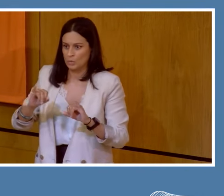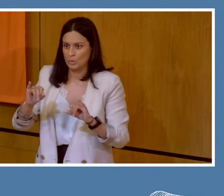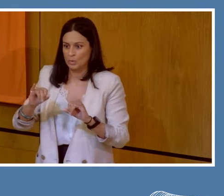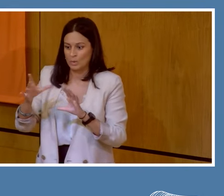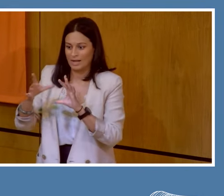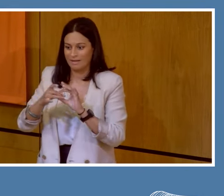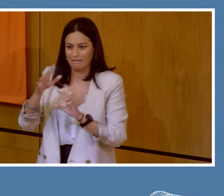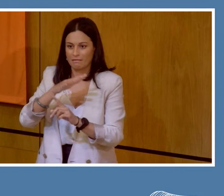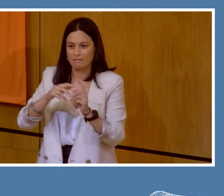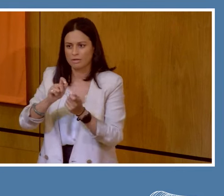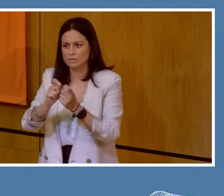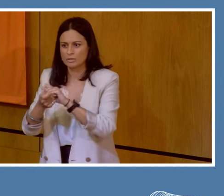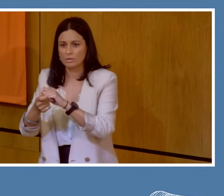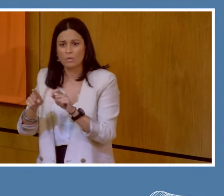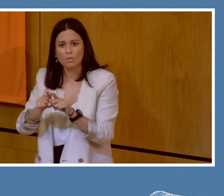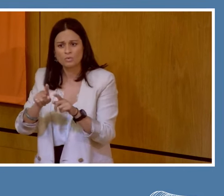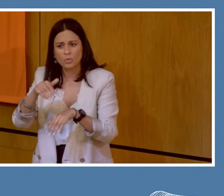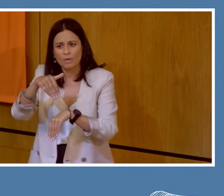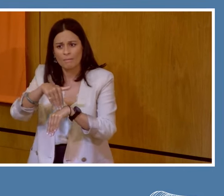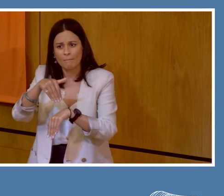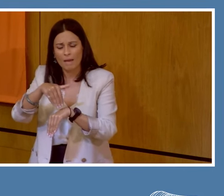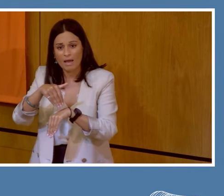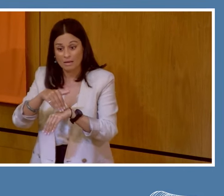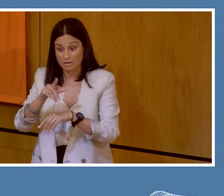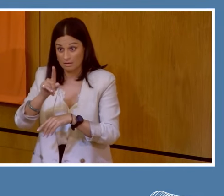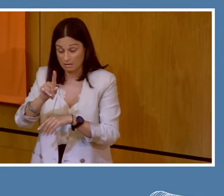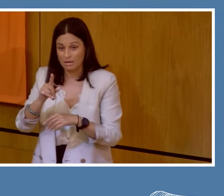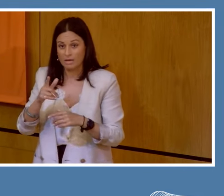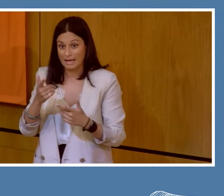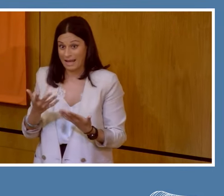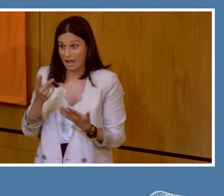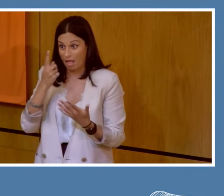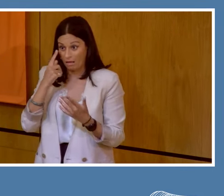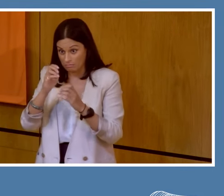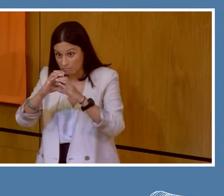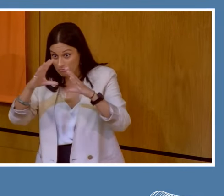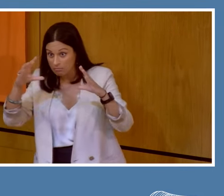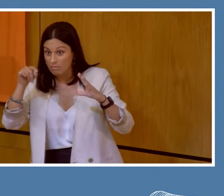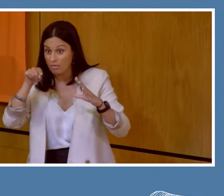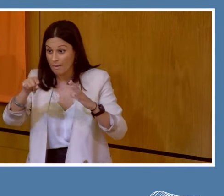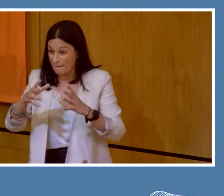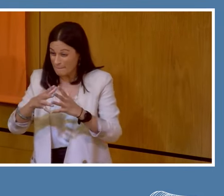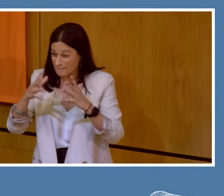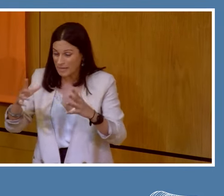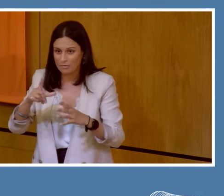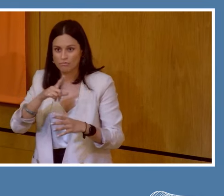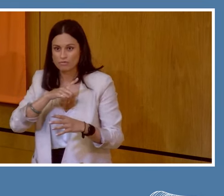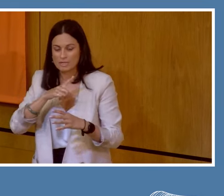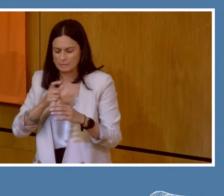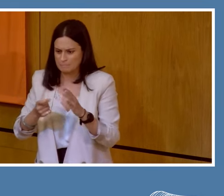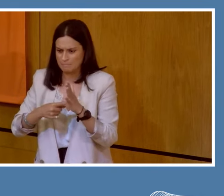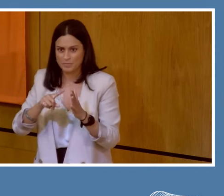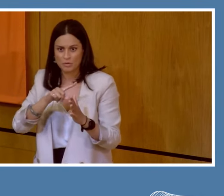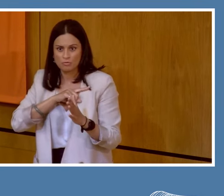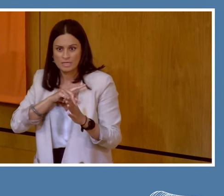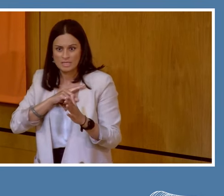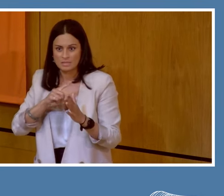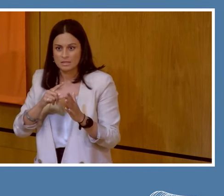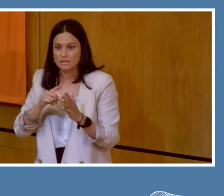its magnitude and scale of impacts. In fact, it's predicted that that's going to be the biggest reason for migration